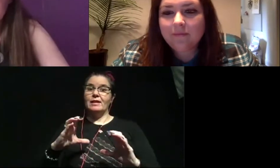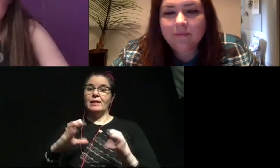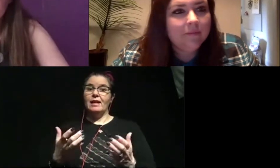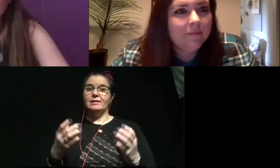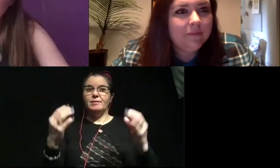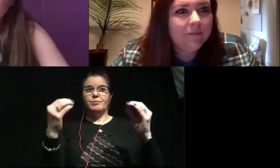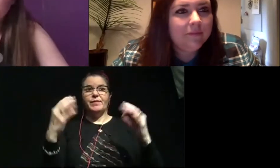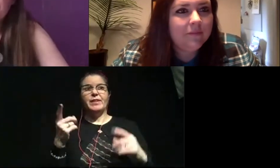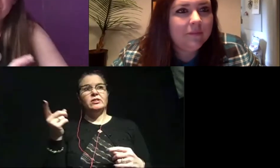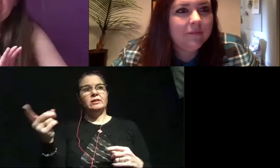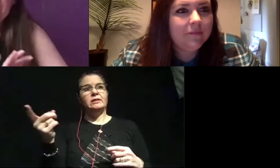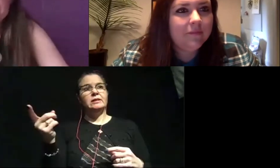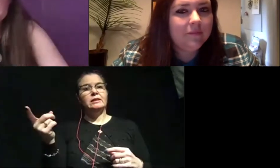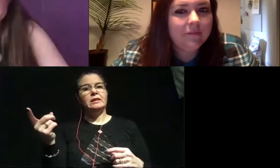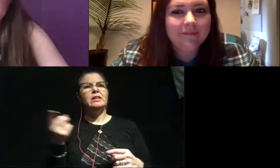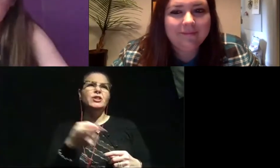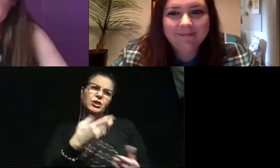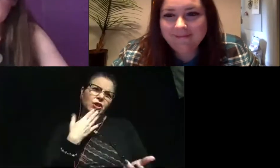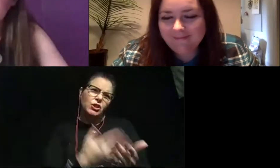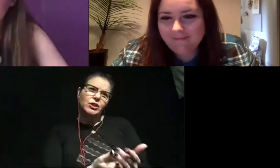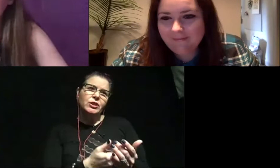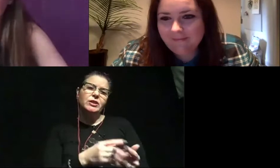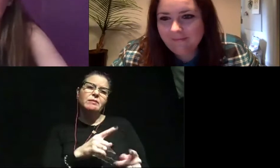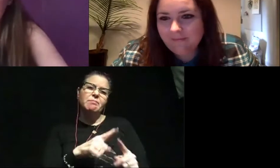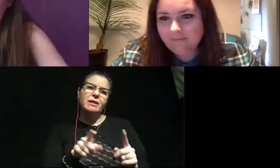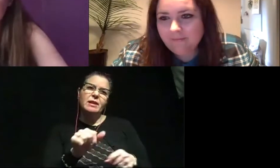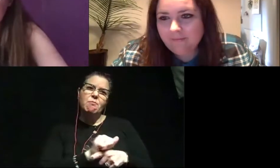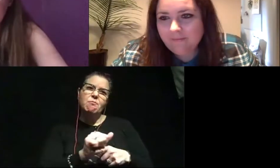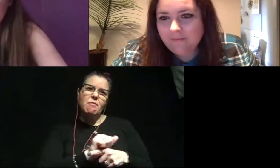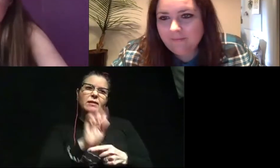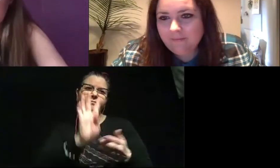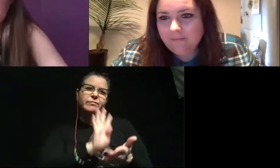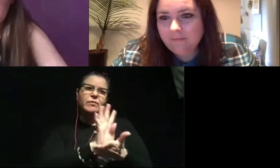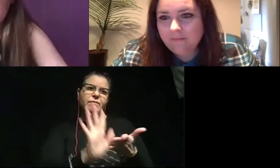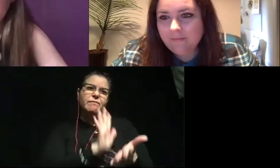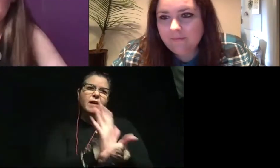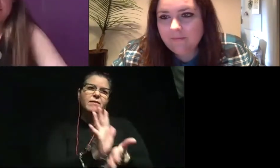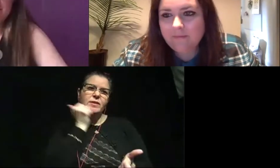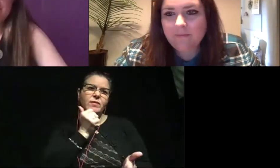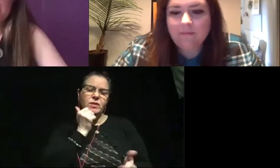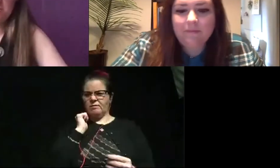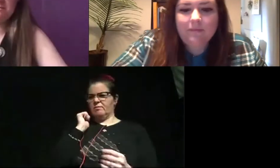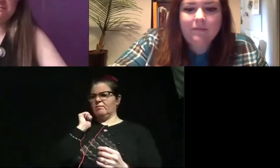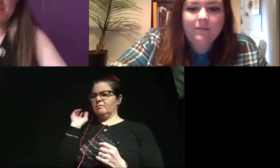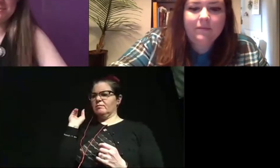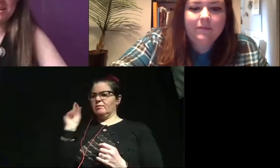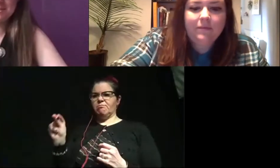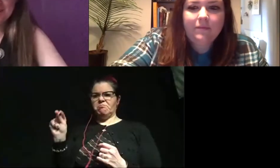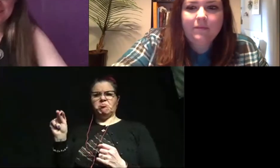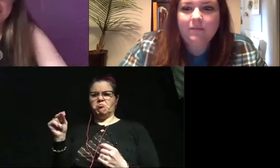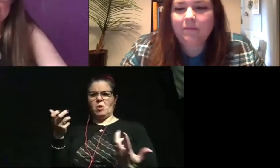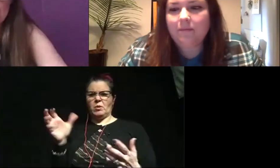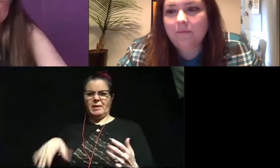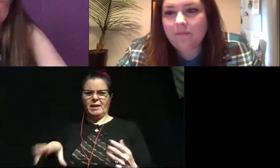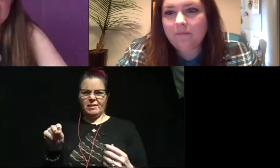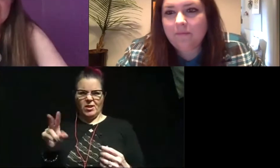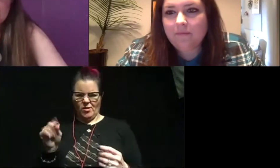was like, you're pretty good, but you probably need to practice four or five hours a day. And I said, no, no, I'm not going to do that.